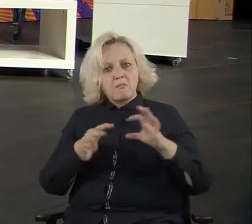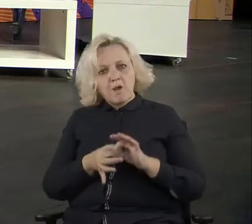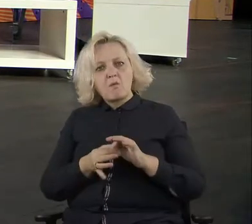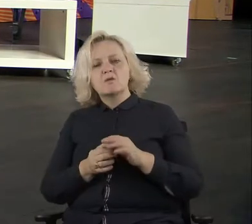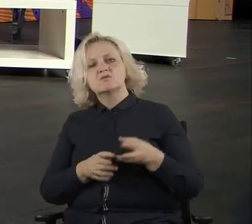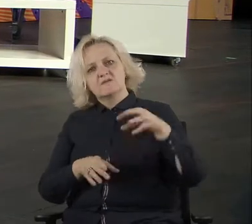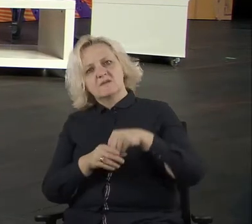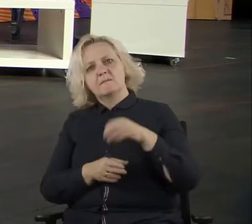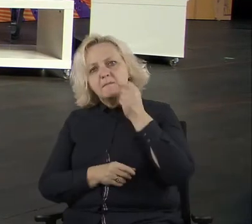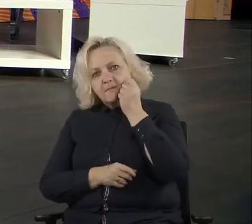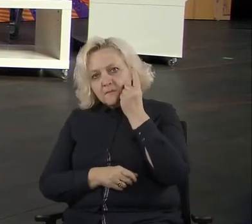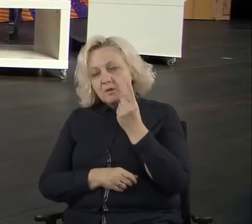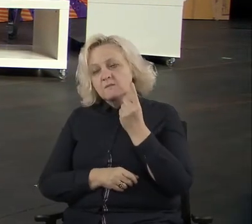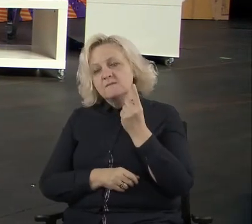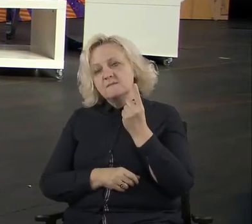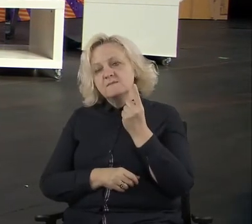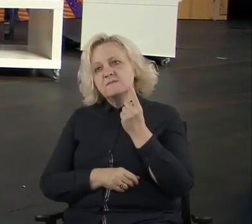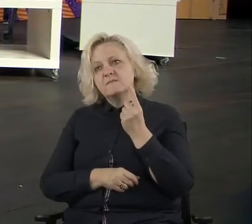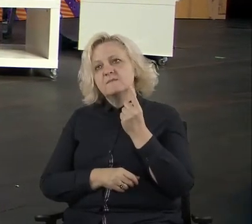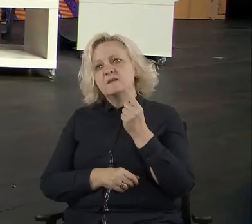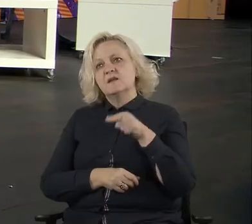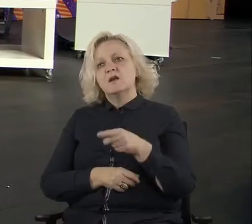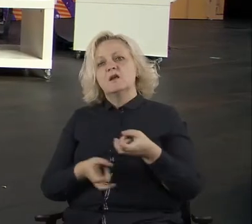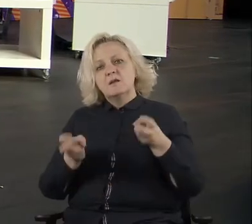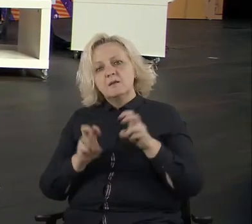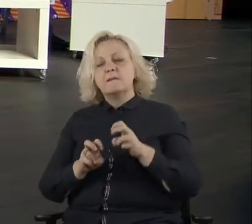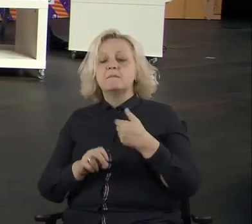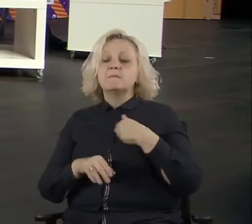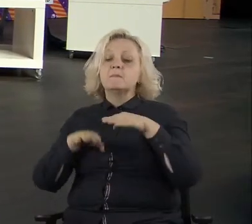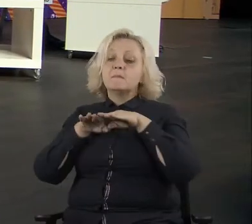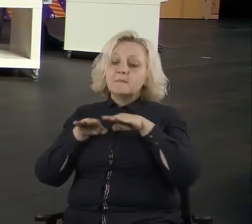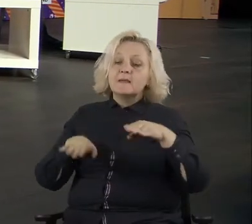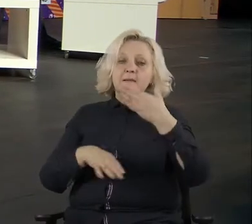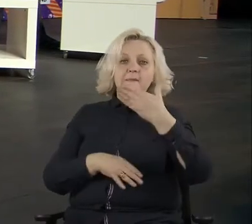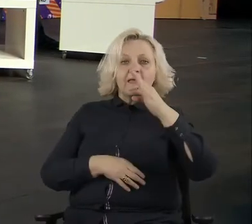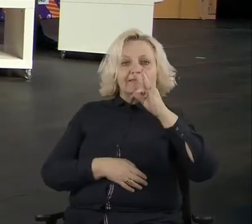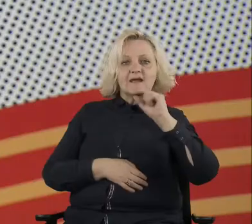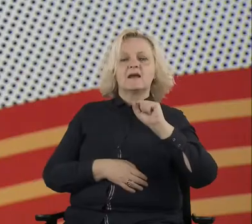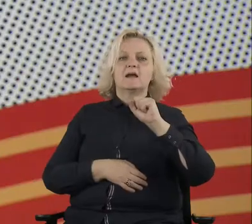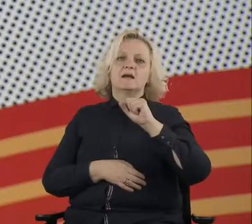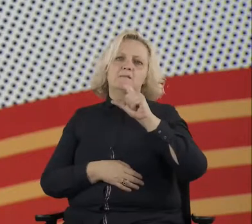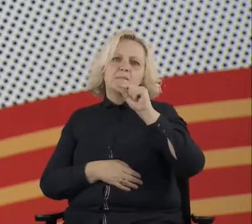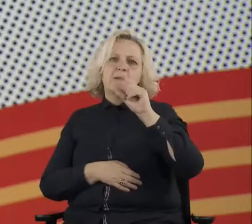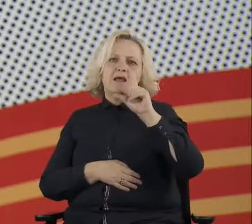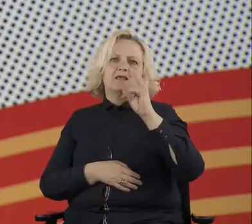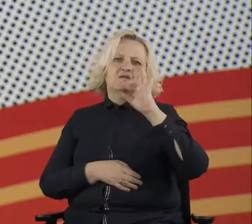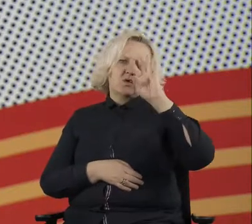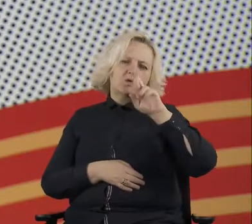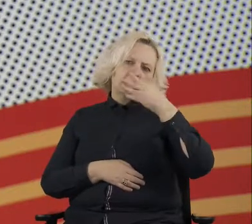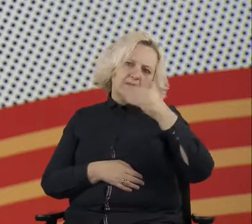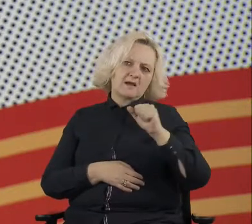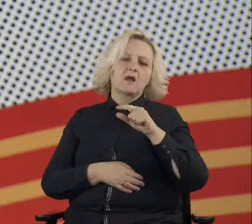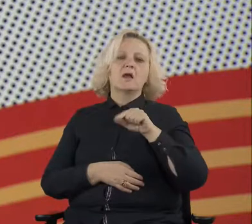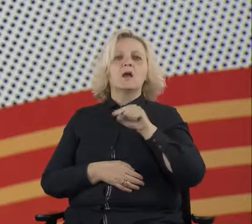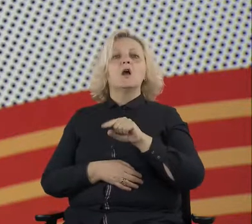meet at the CDM. With this idea of like, we want to decide how to decide. So we have our own instance as a community